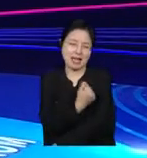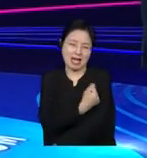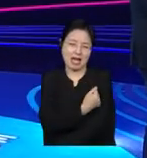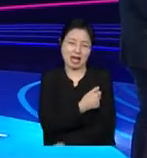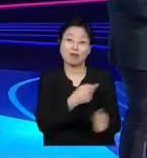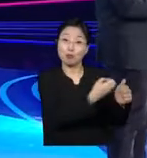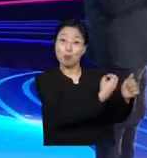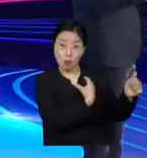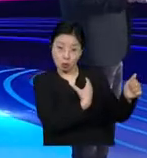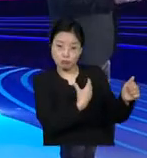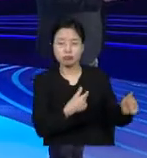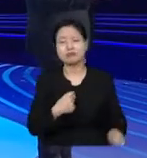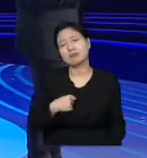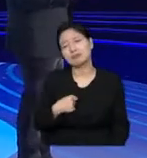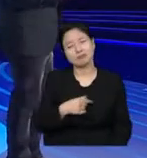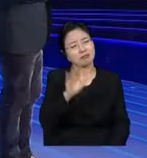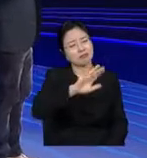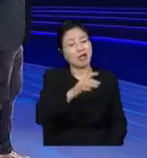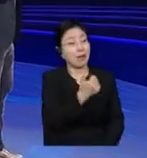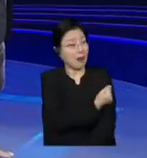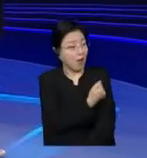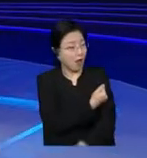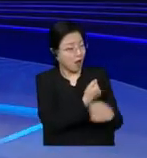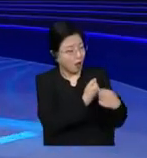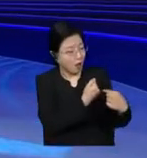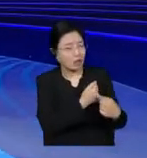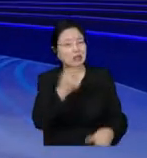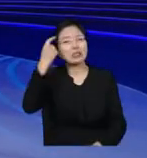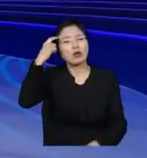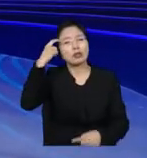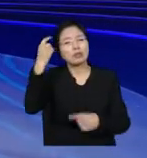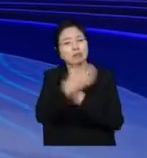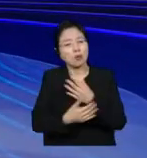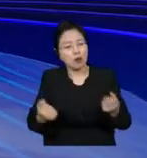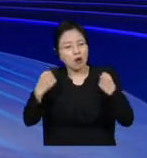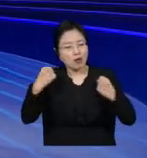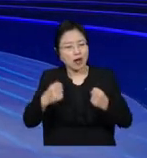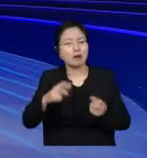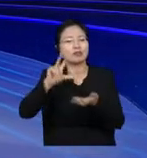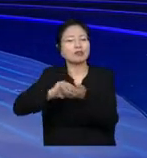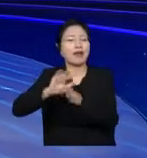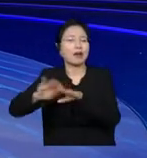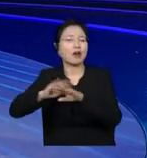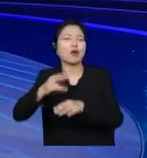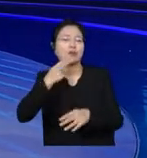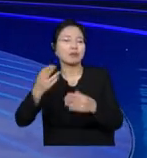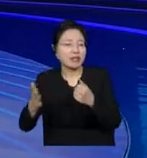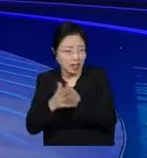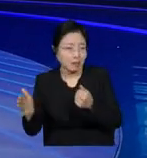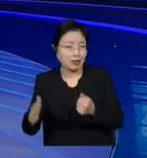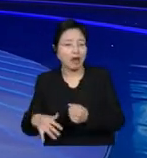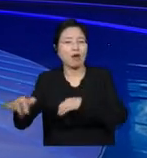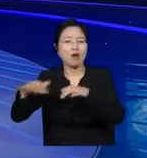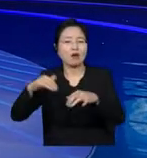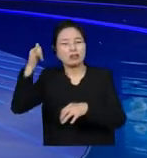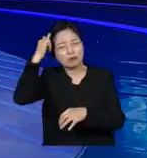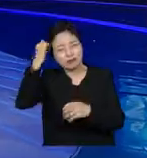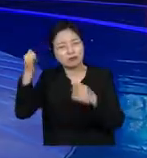problems might also be a consequence of untreated mental health issues that then led to homelessness.